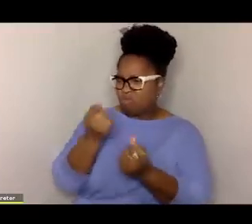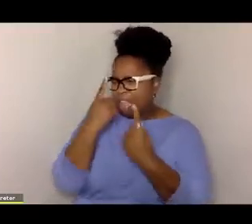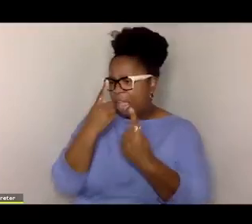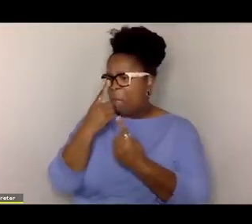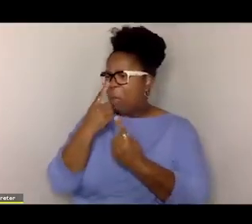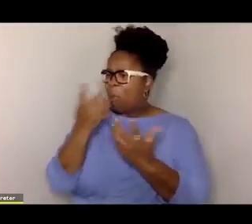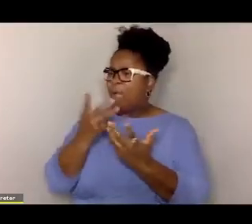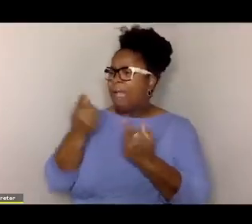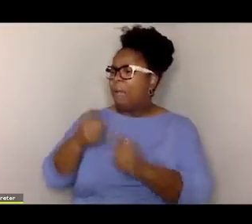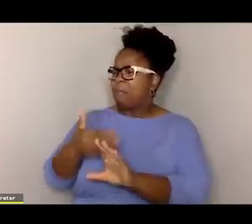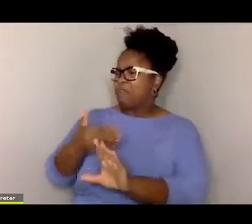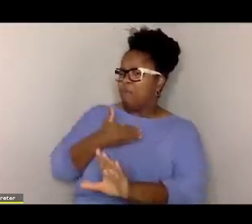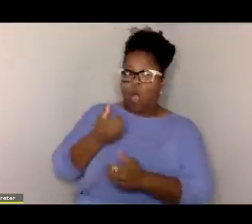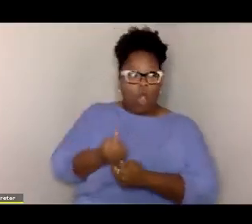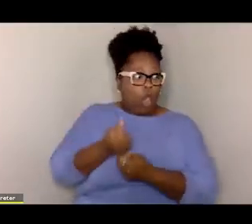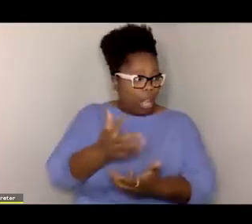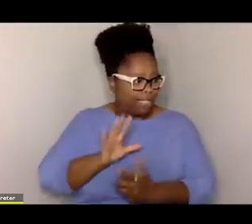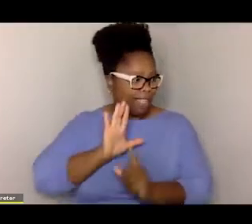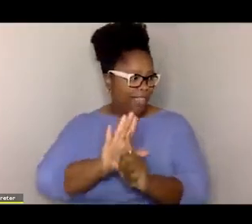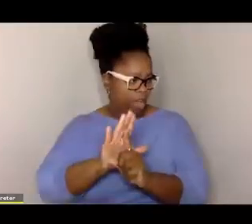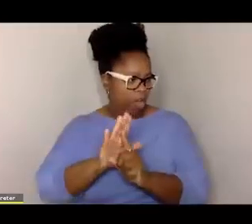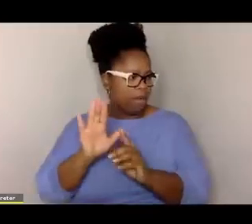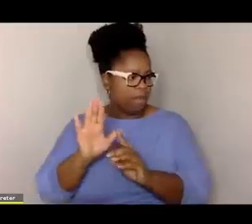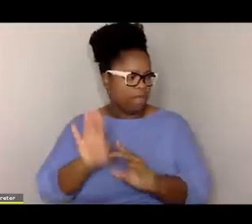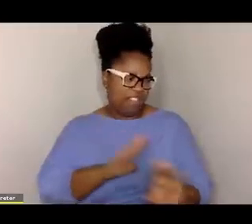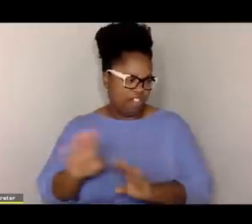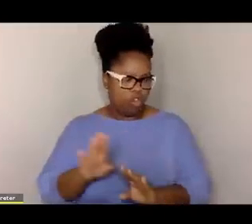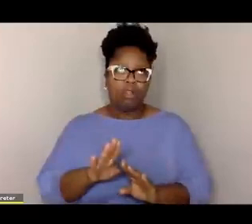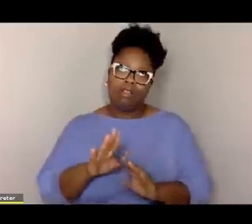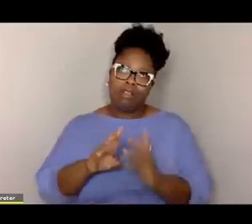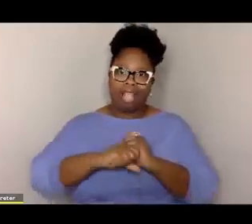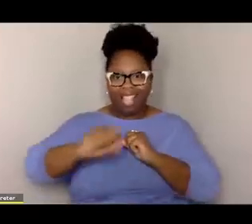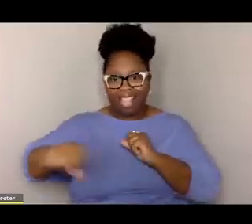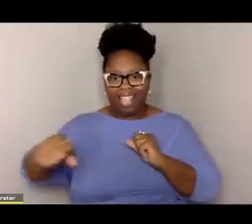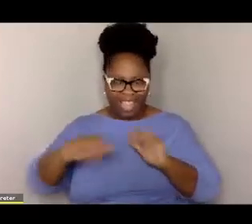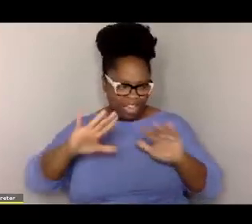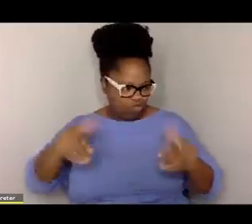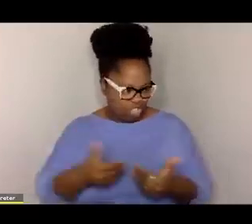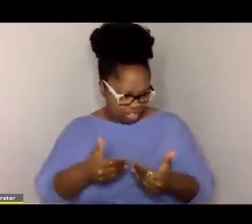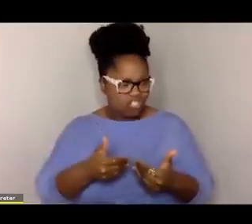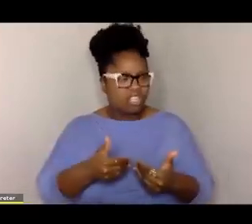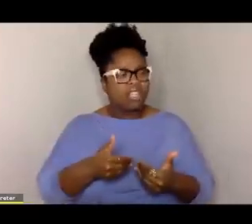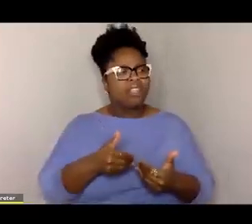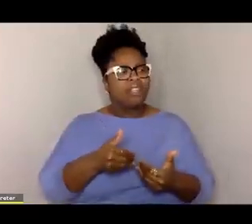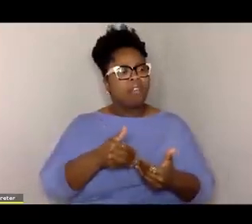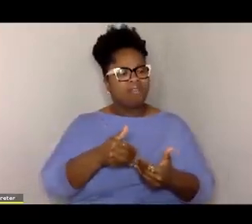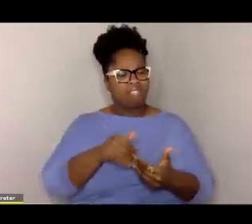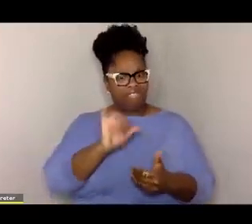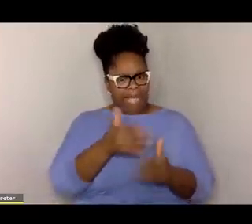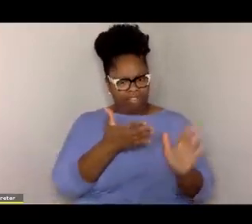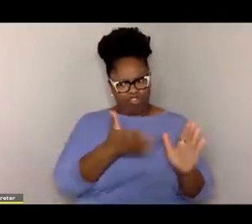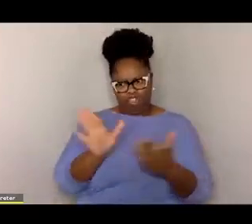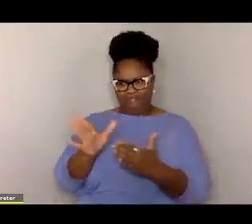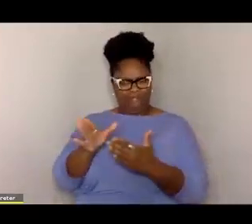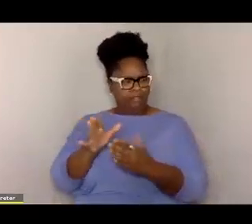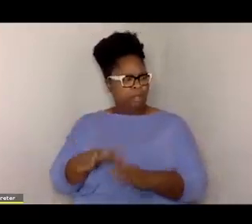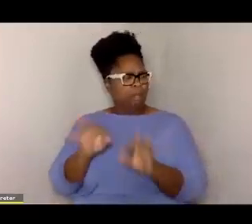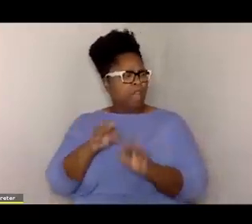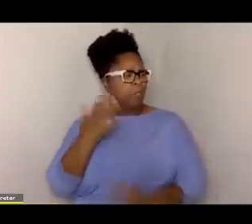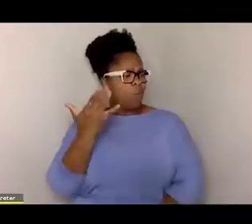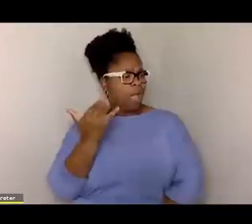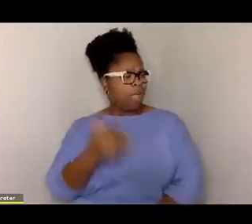on before that is causing that behavior. So that's a long intro into why does that